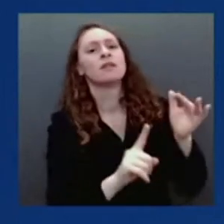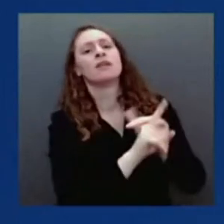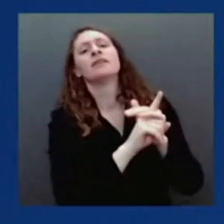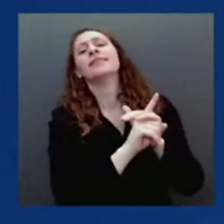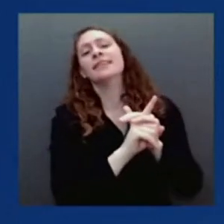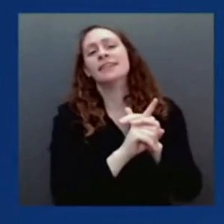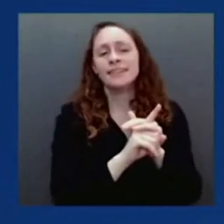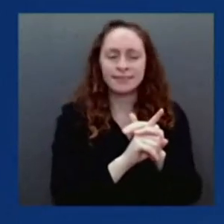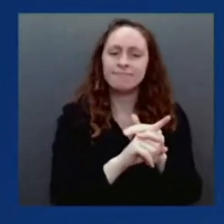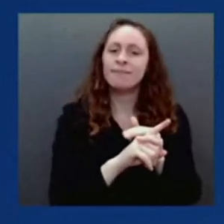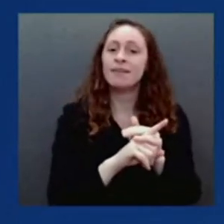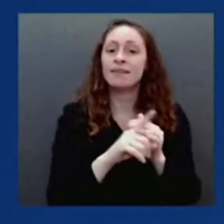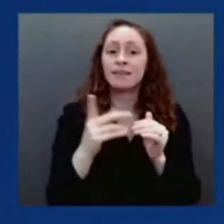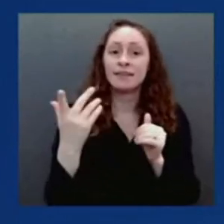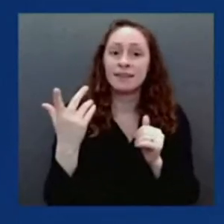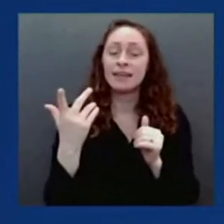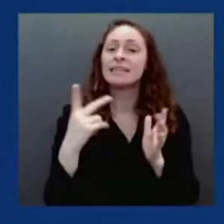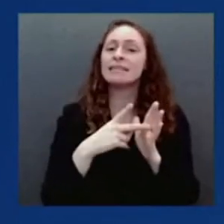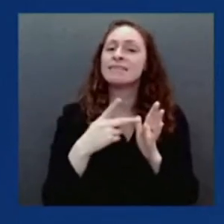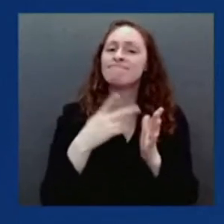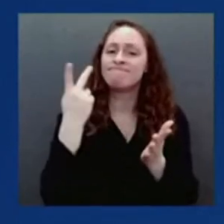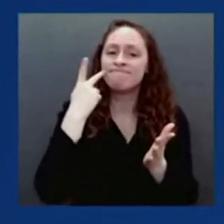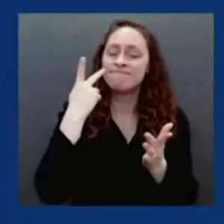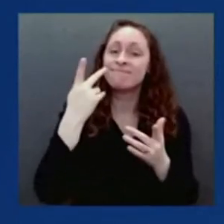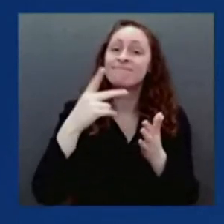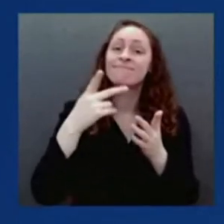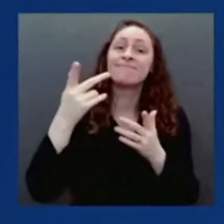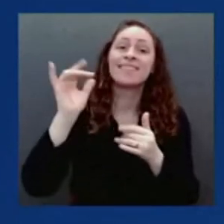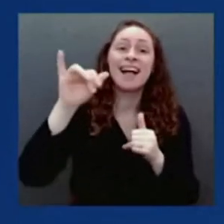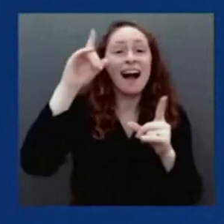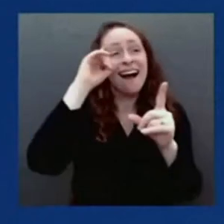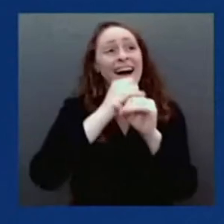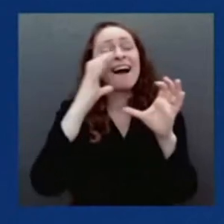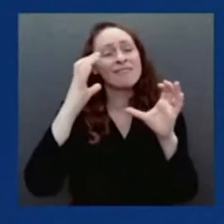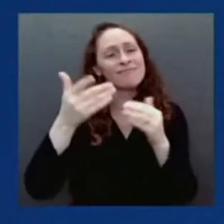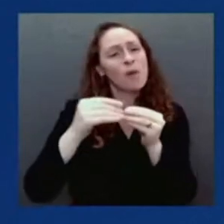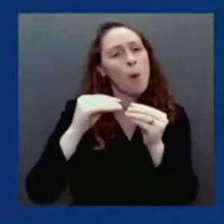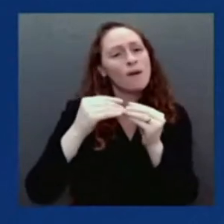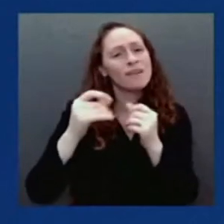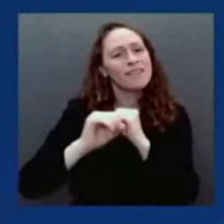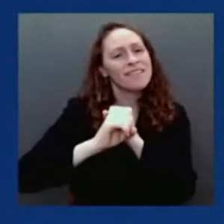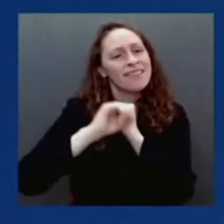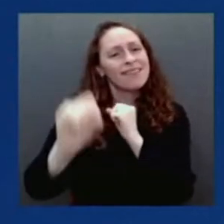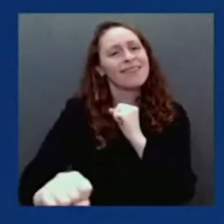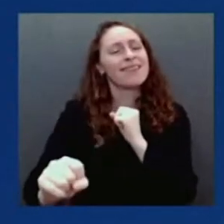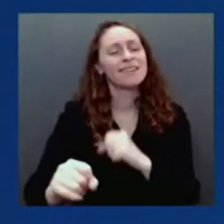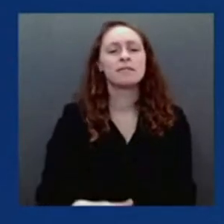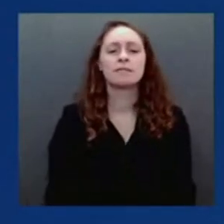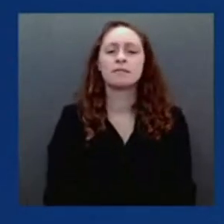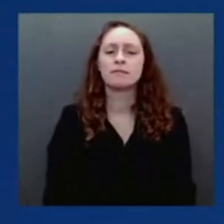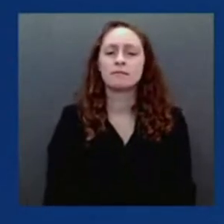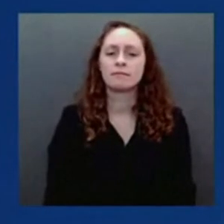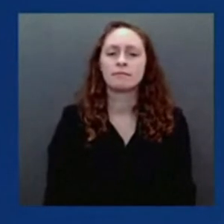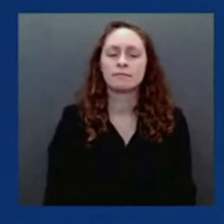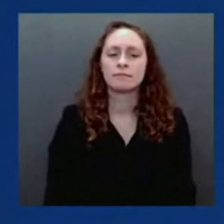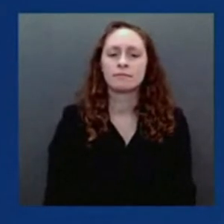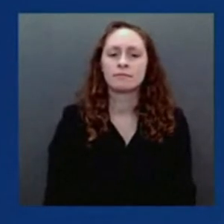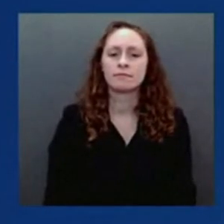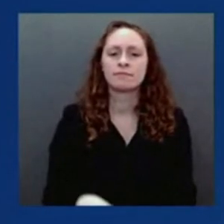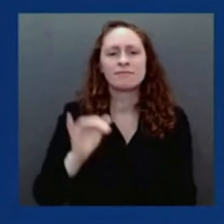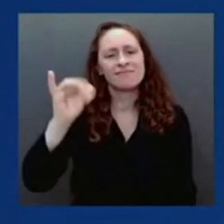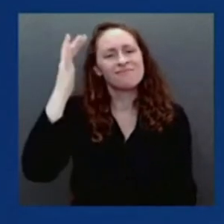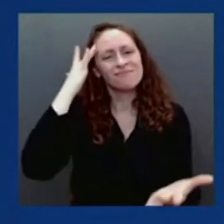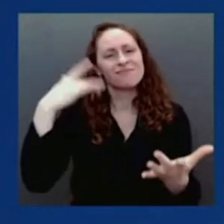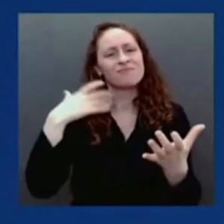that we're doing, including my presentation a little bit ago about a pan-coronavirus vaccine. Thank you. Mr. Yeah, I would just add to